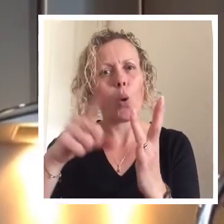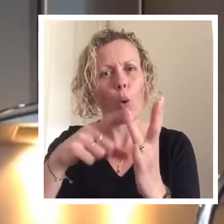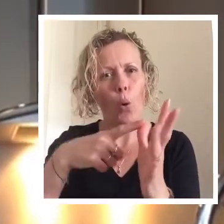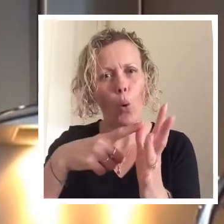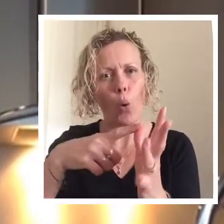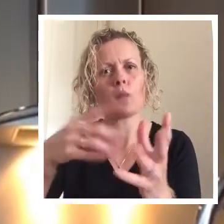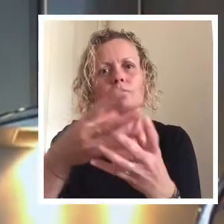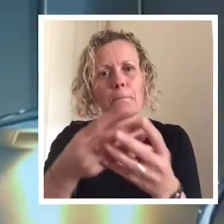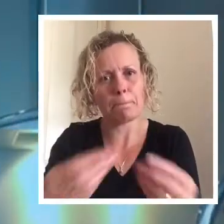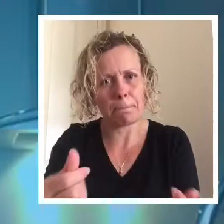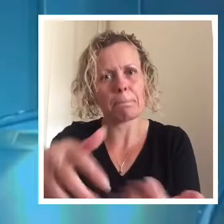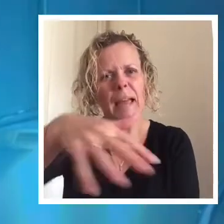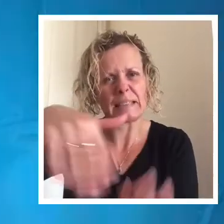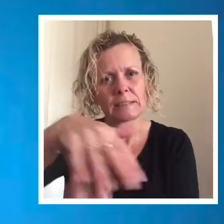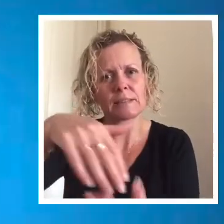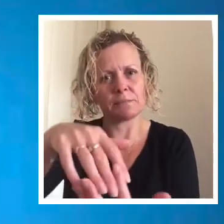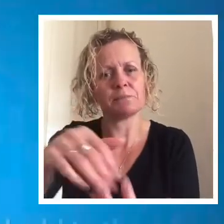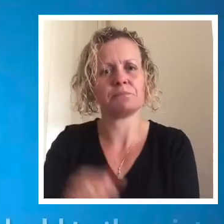chocolate. Off we go.